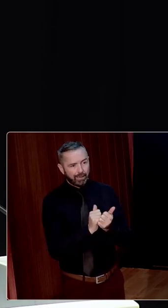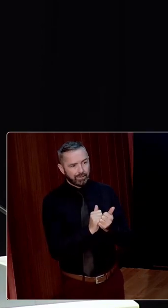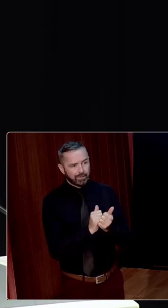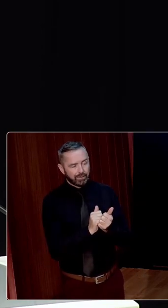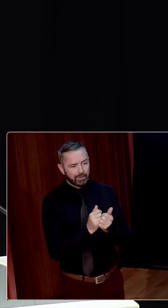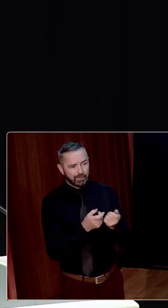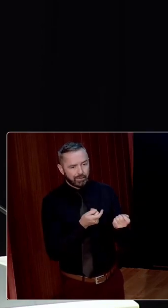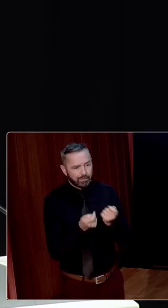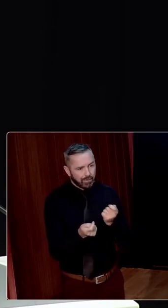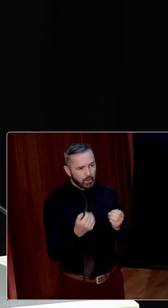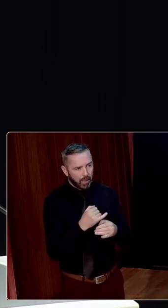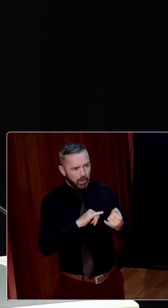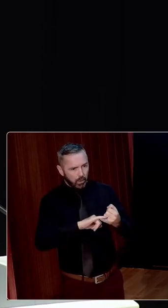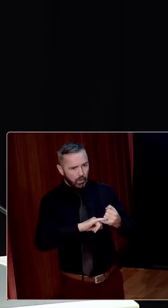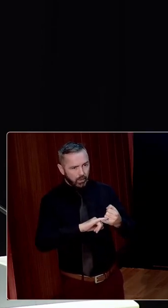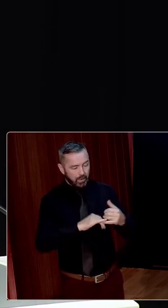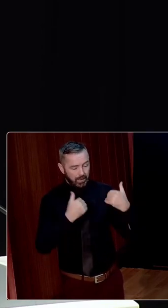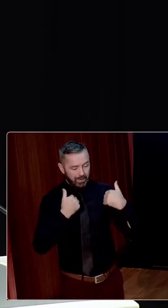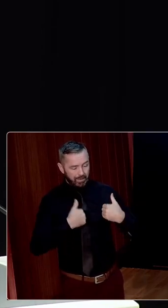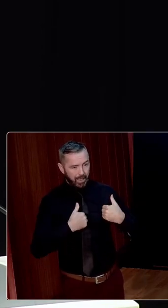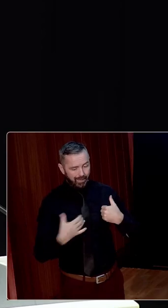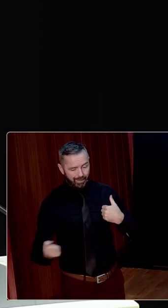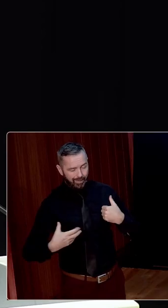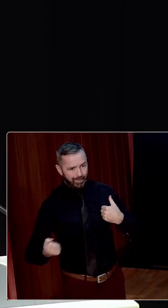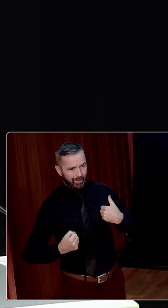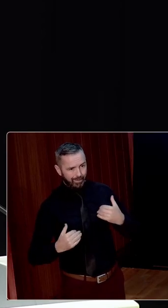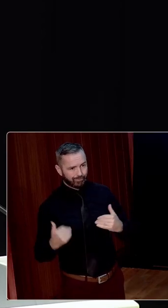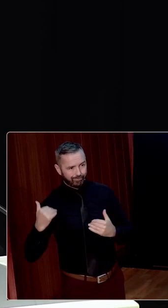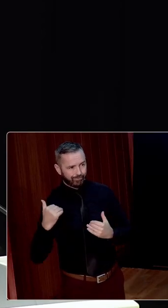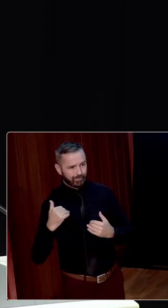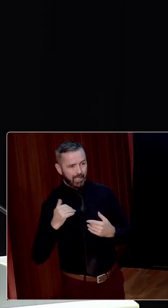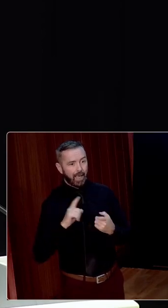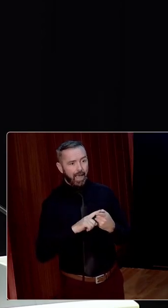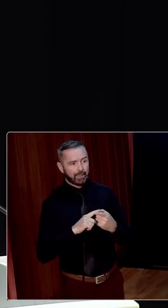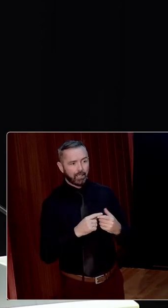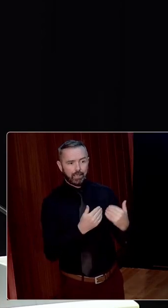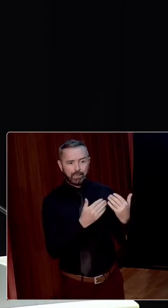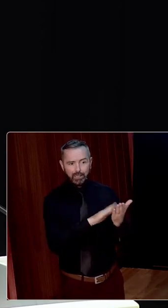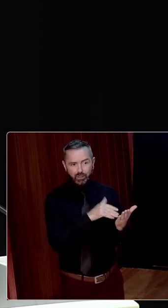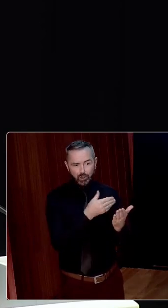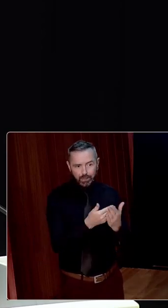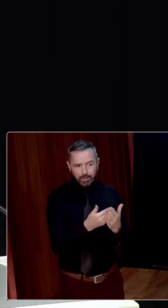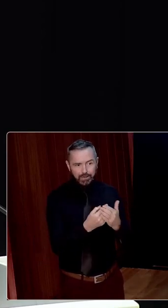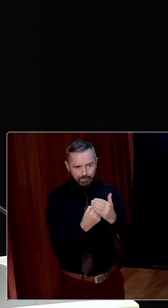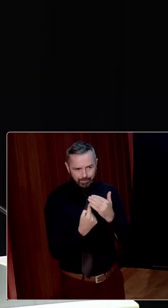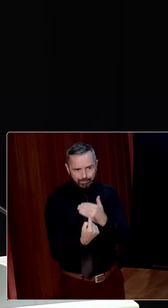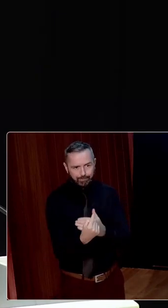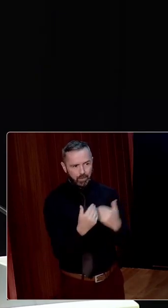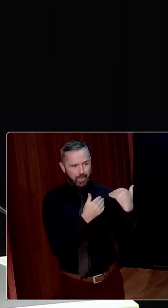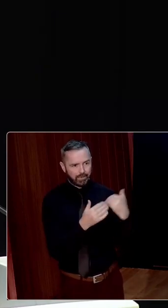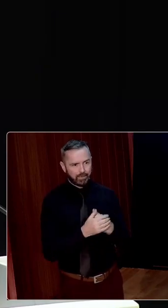by the idea of the male breadwinner and the differing notions of legitimate dependency, familial responsibility and